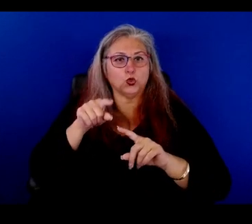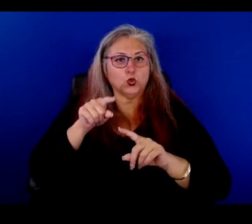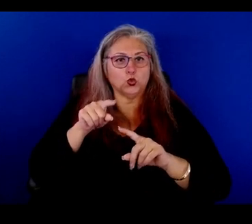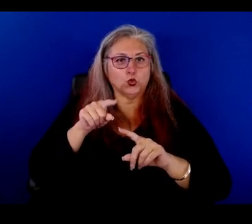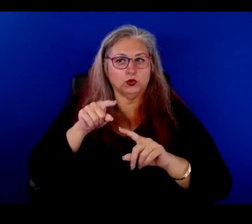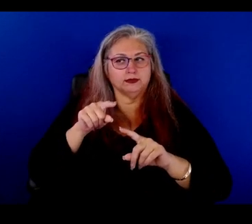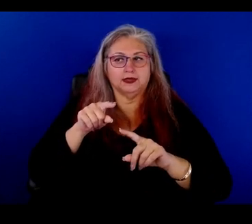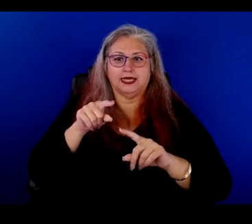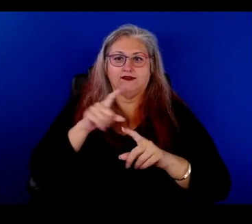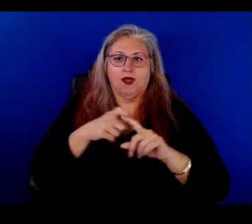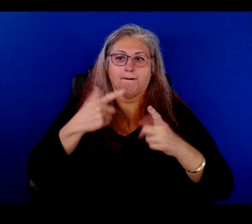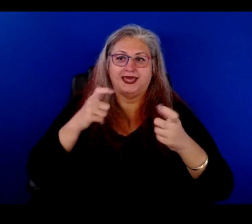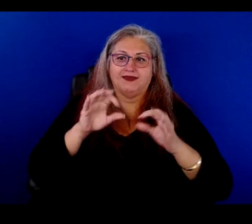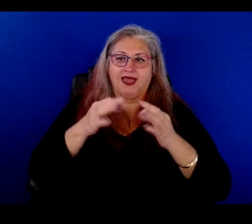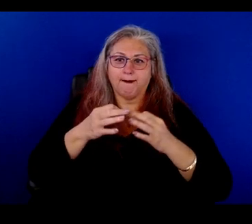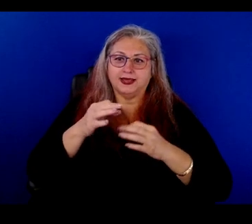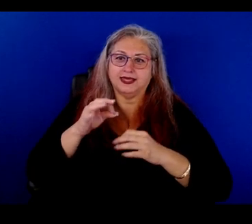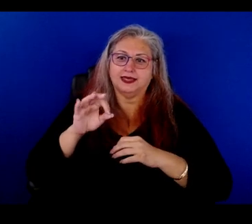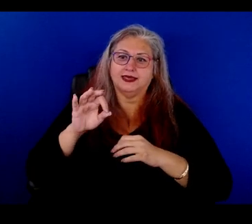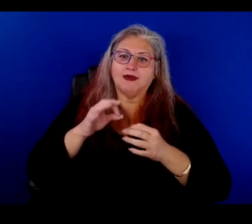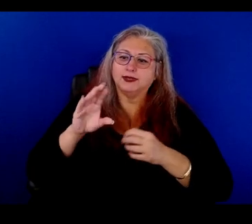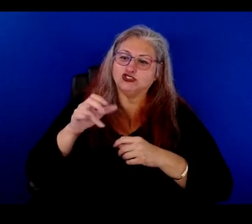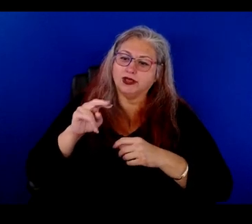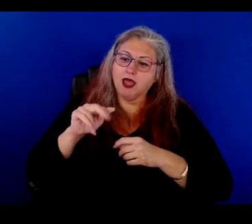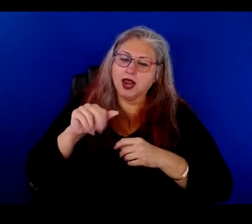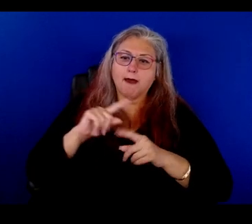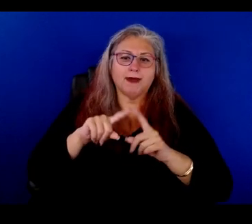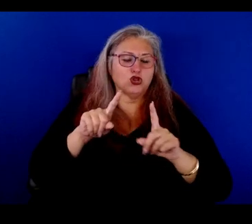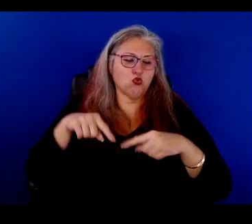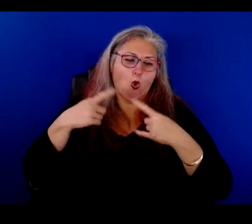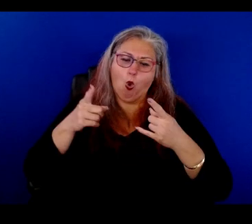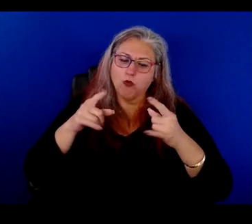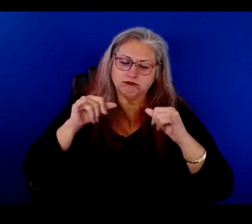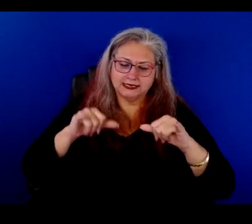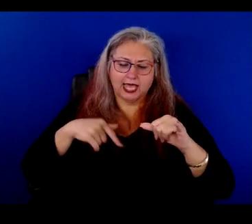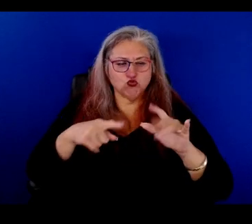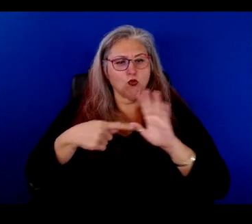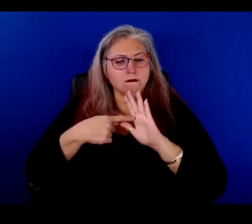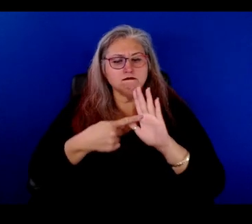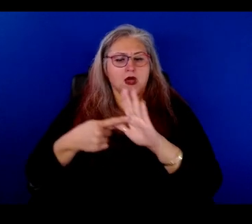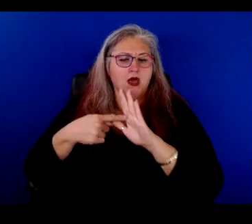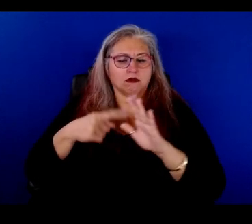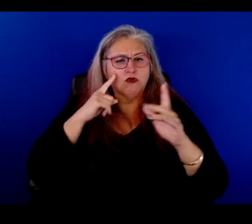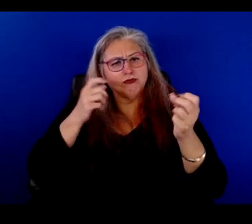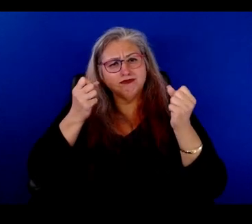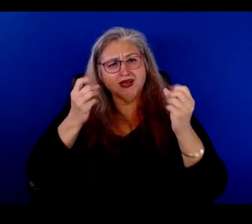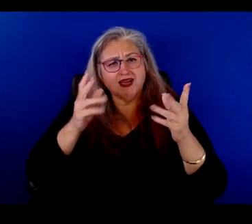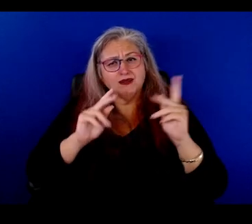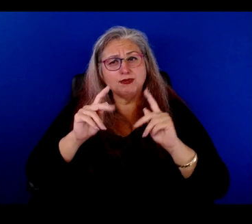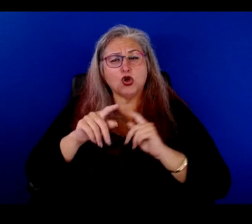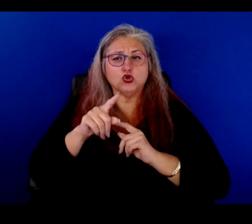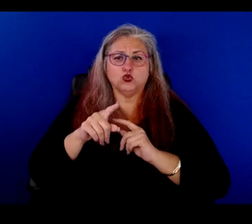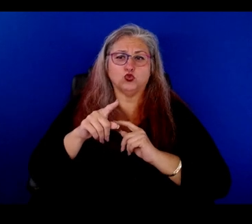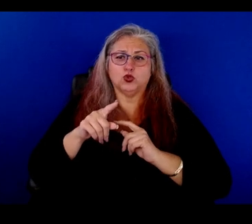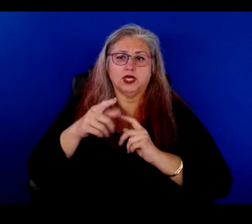a big family, familia Chicana, and yet you were always who you were and you modeled that for so many people. You weren't going to